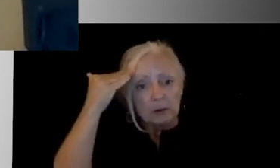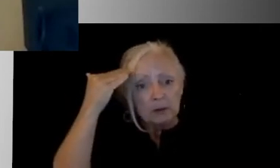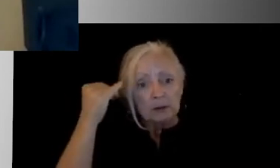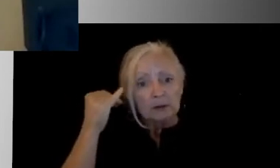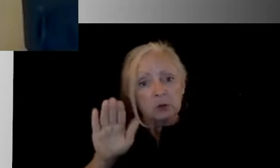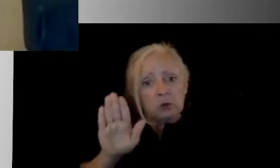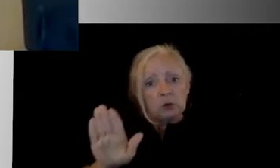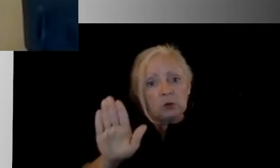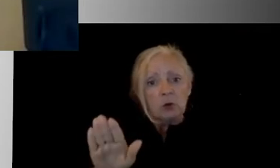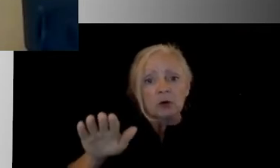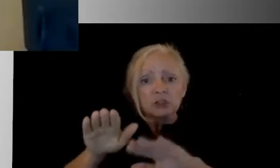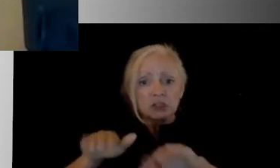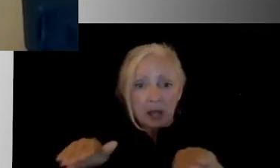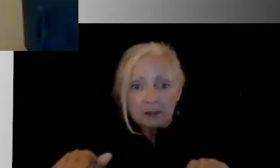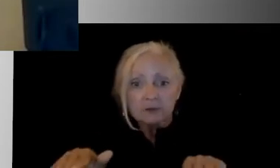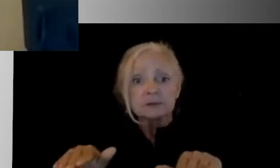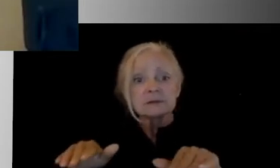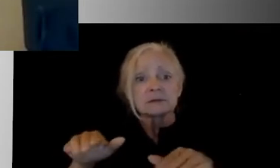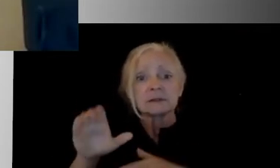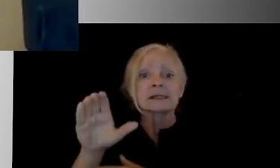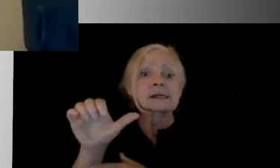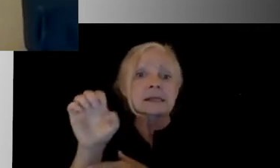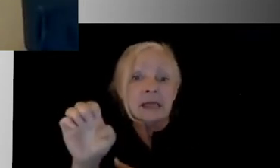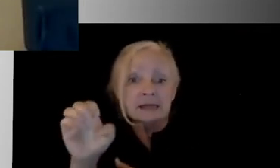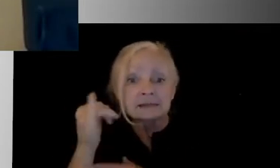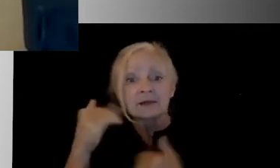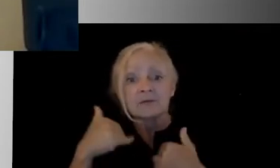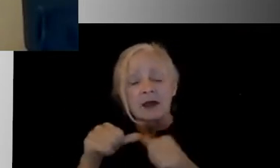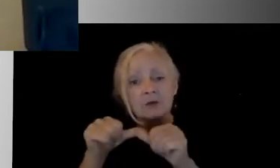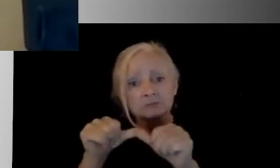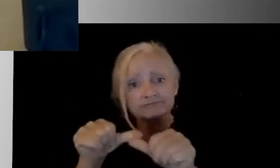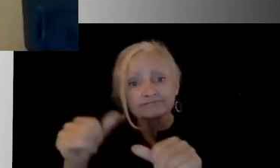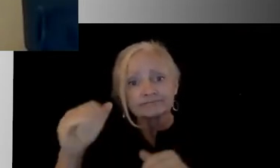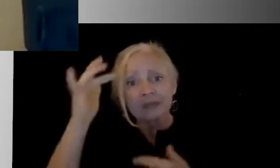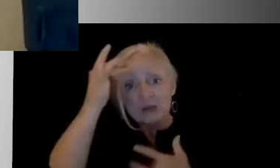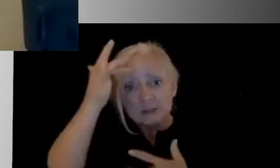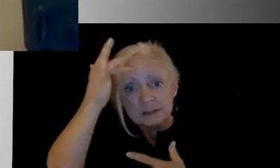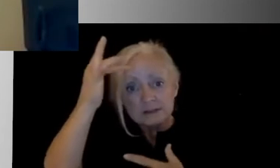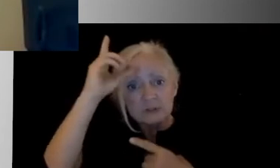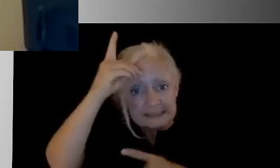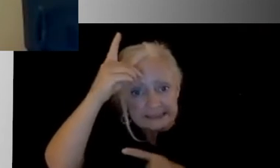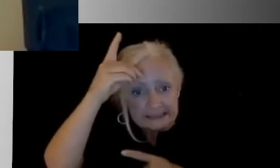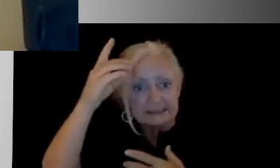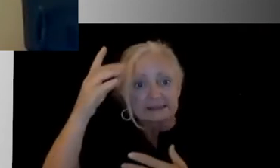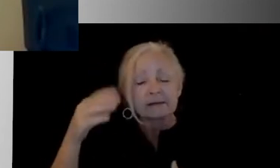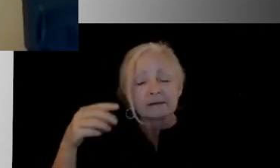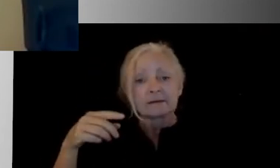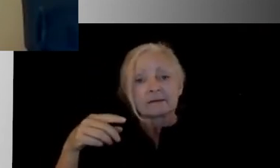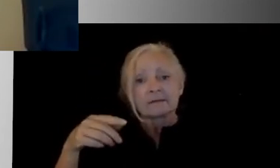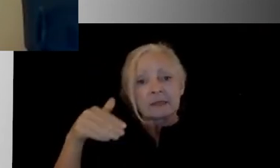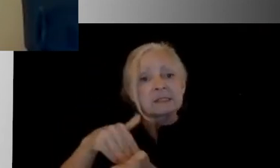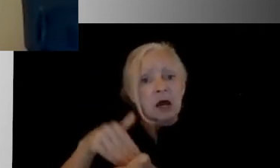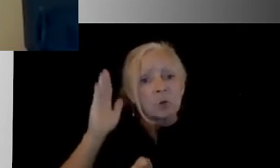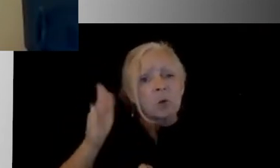progression looks like within their chronic illness or their disease. And if it would be in their best interest of the child to